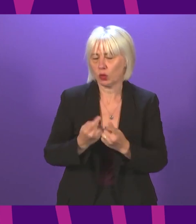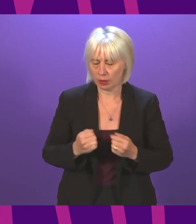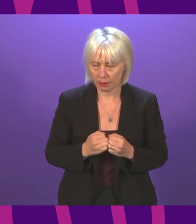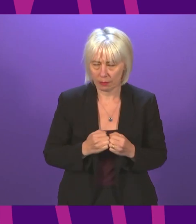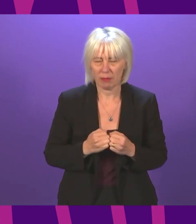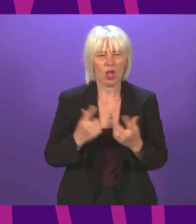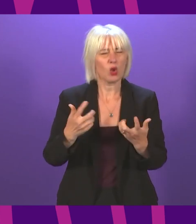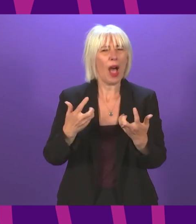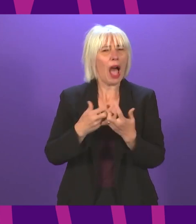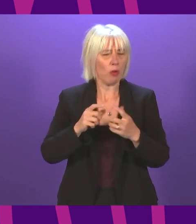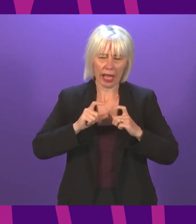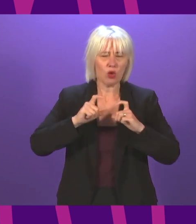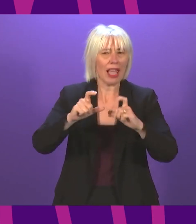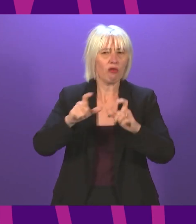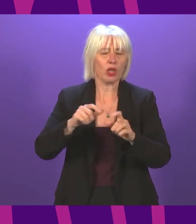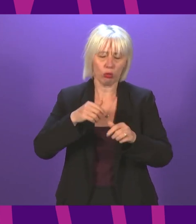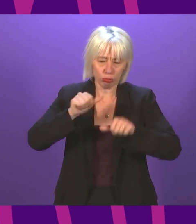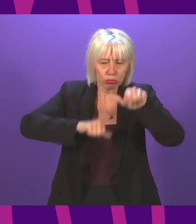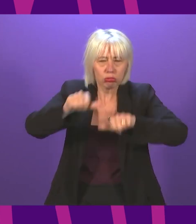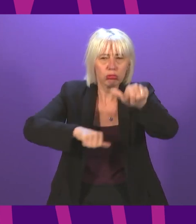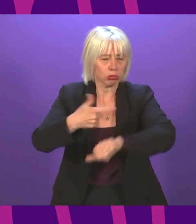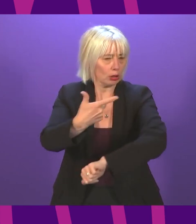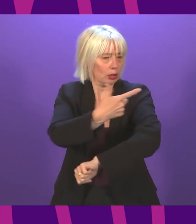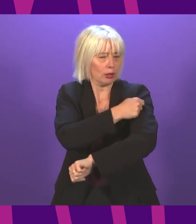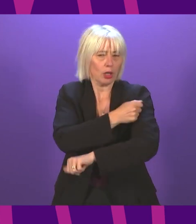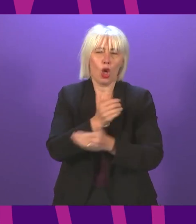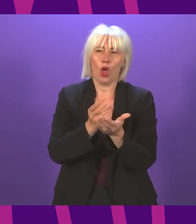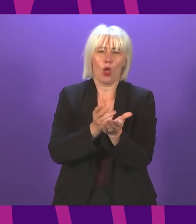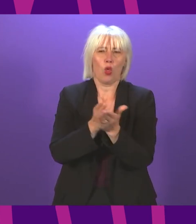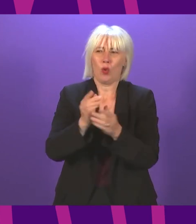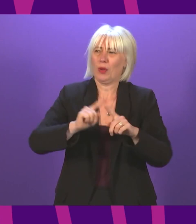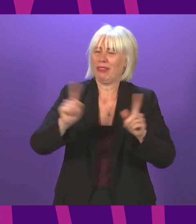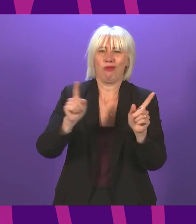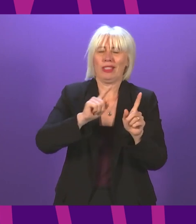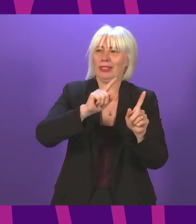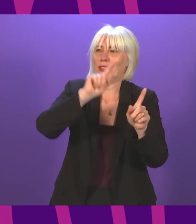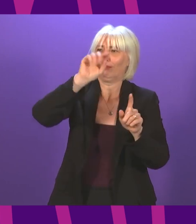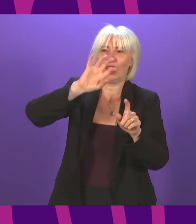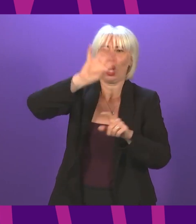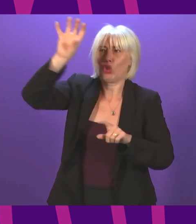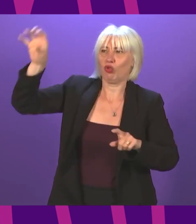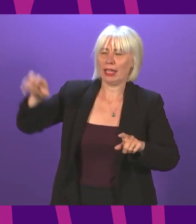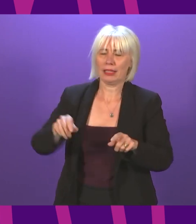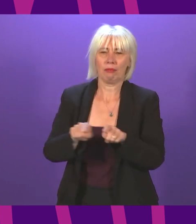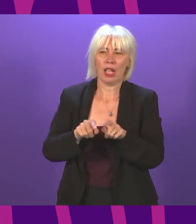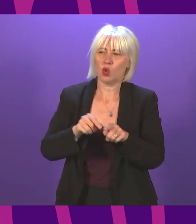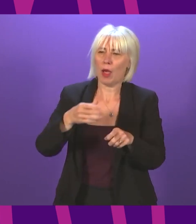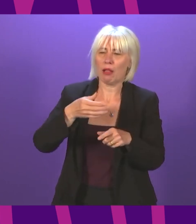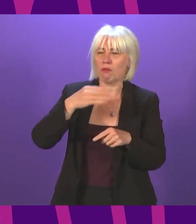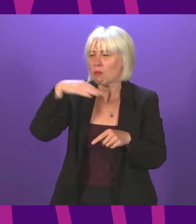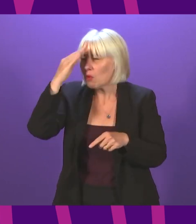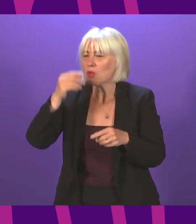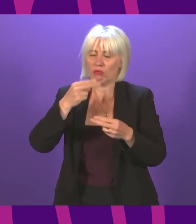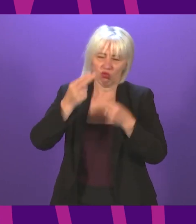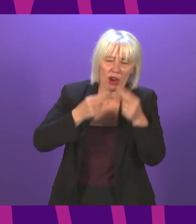will this keep up with vaccinations and the booster programme across borders? Because that's already in chaos. Hospitality see this as a threat and